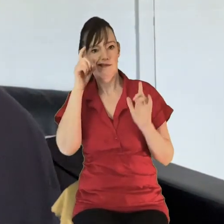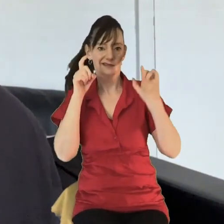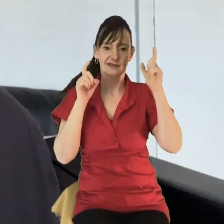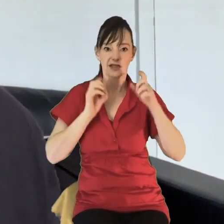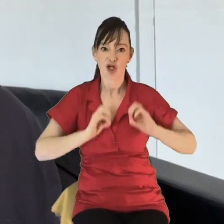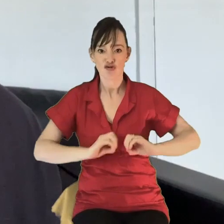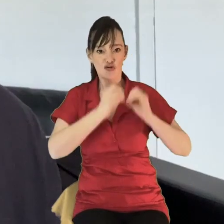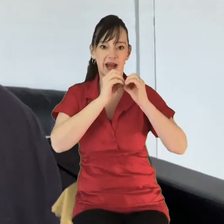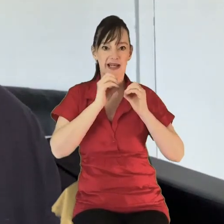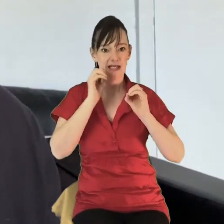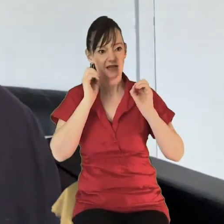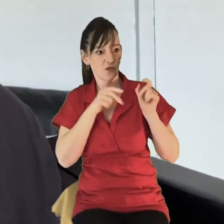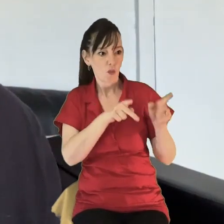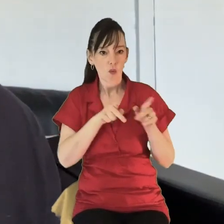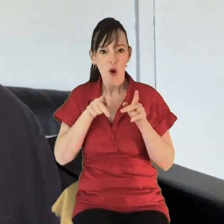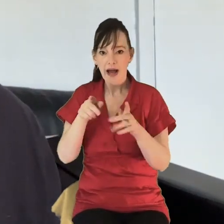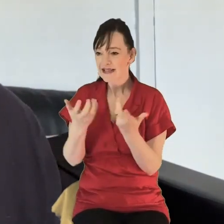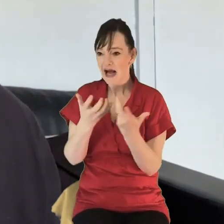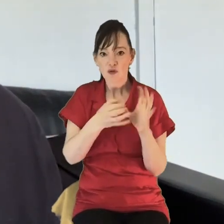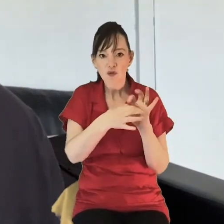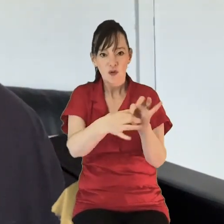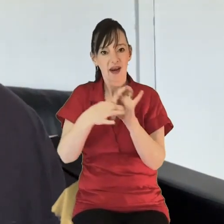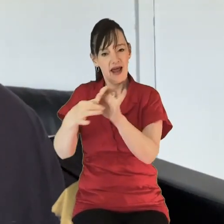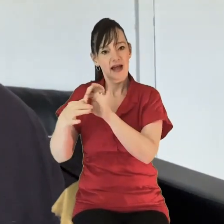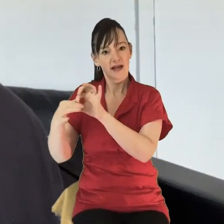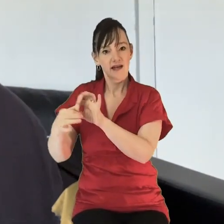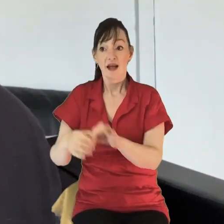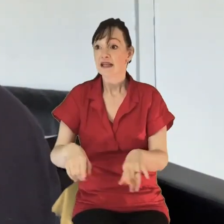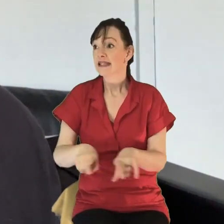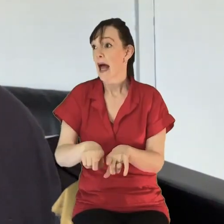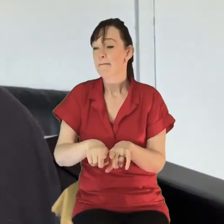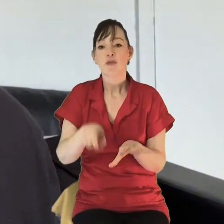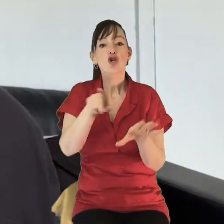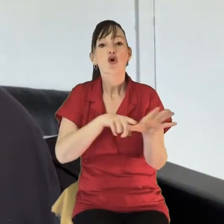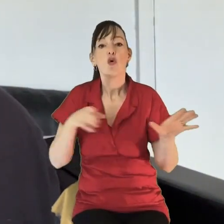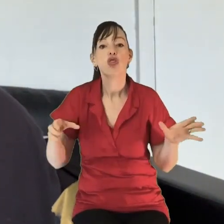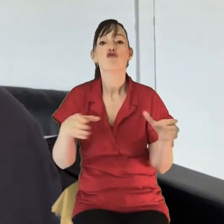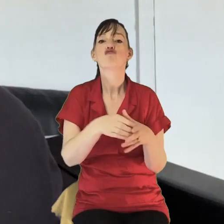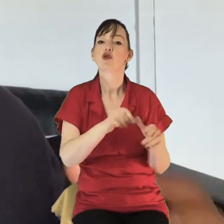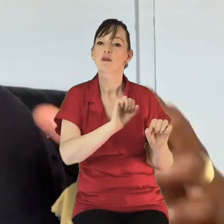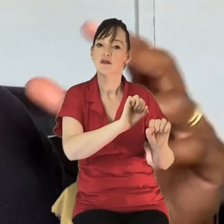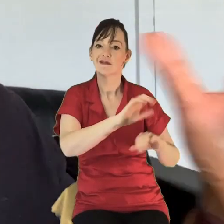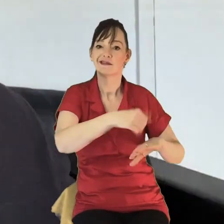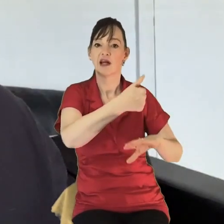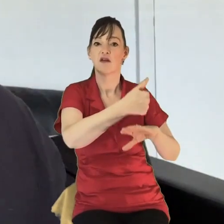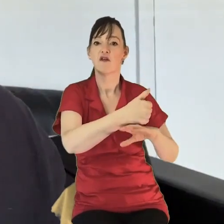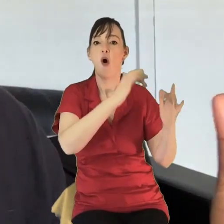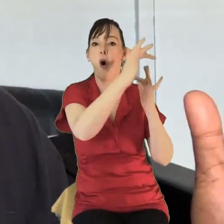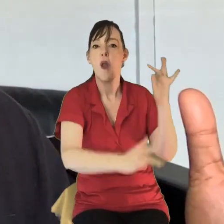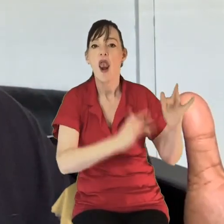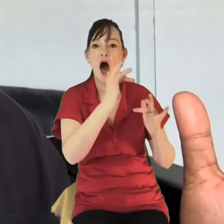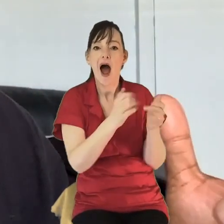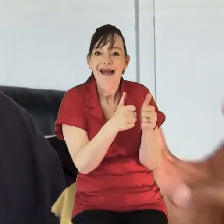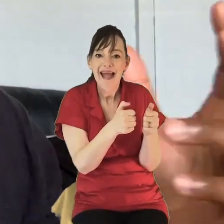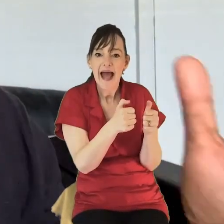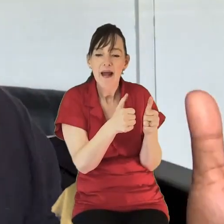creative approaches, just like those who are working with youth groups and they've been doing online gaming tournaments.